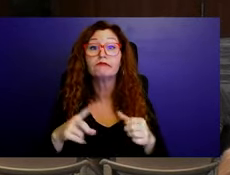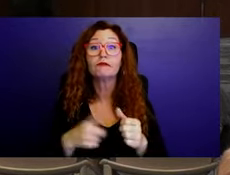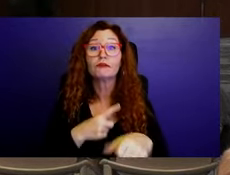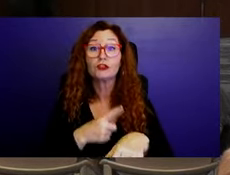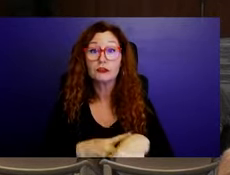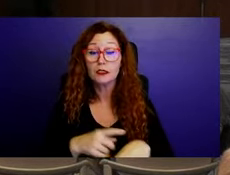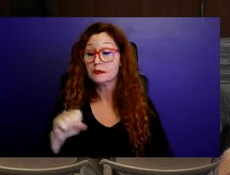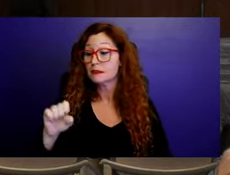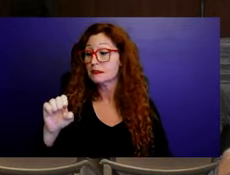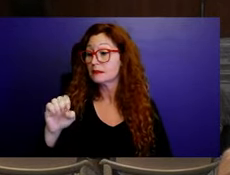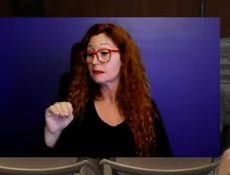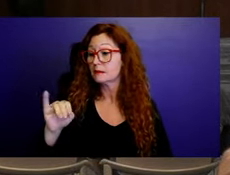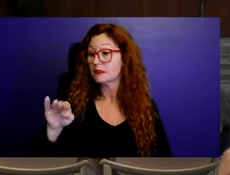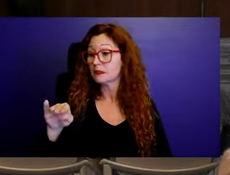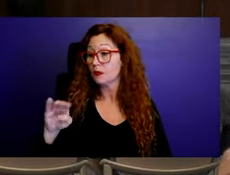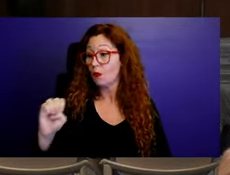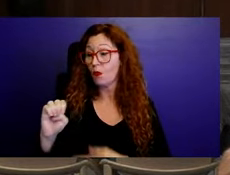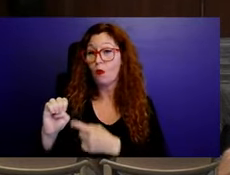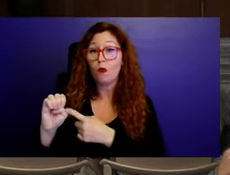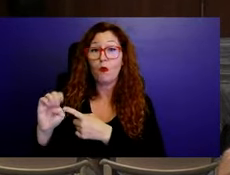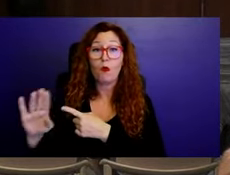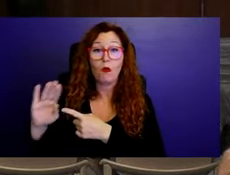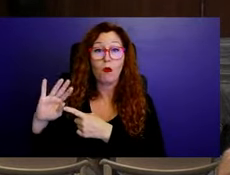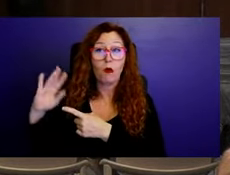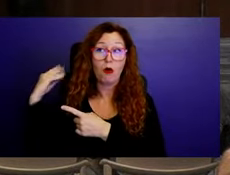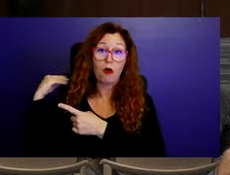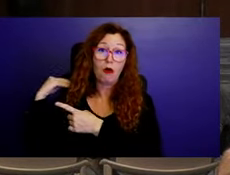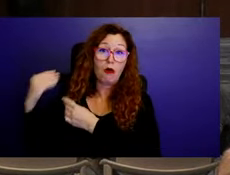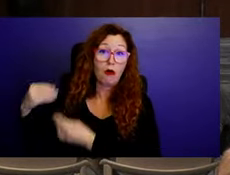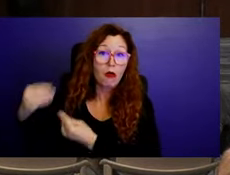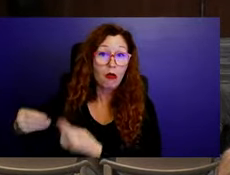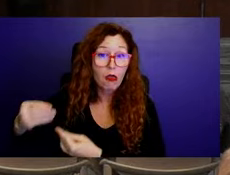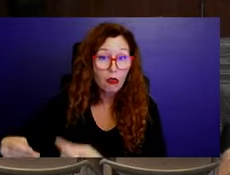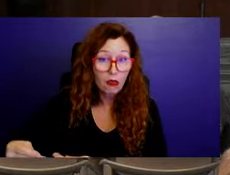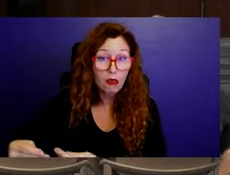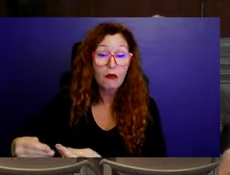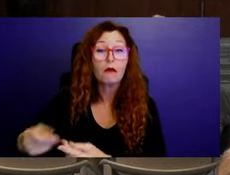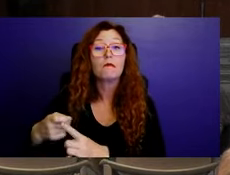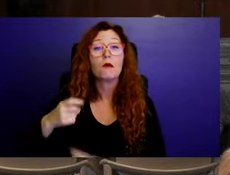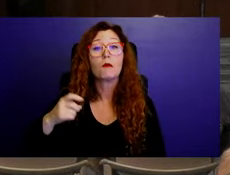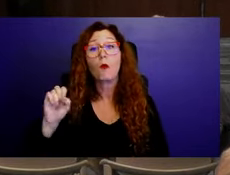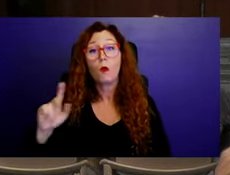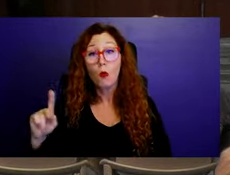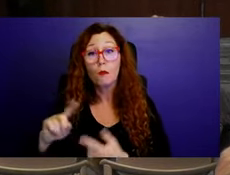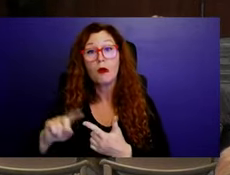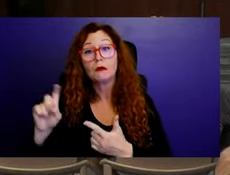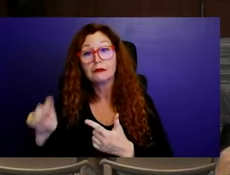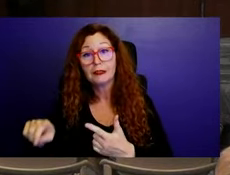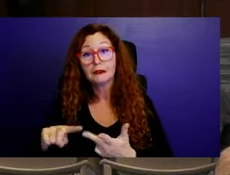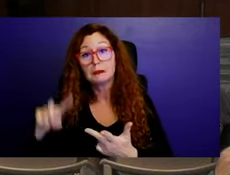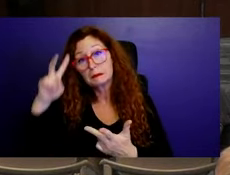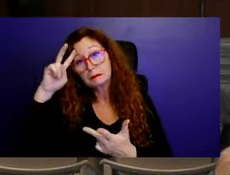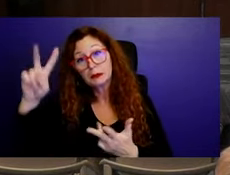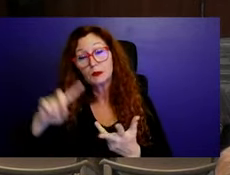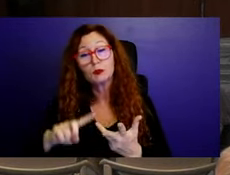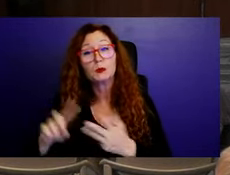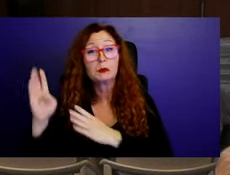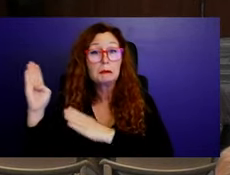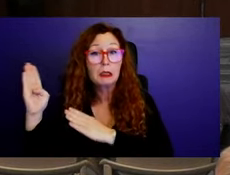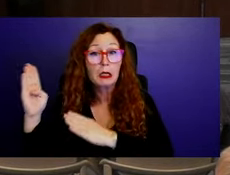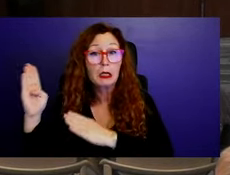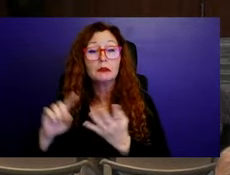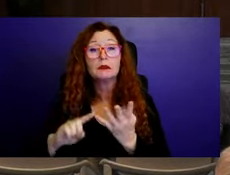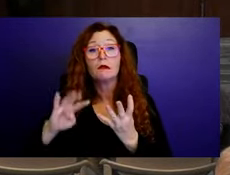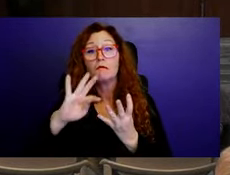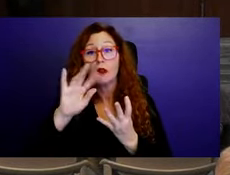descendants of Trail of Tears survivors from Oklahoma, Texas, Mexico, the Bahamas, and Florida to their